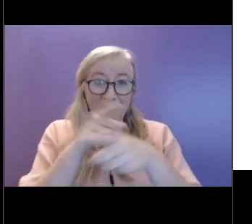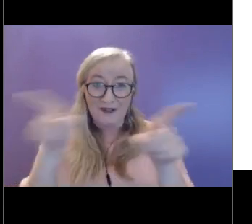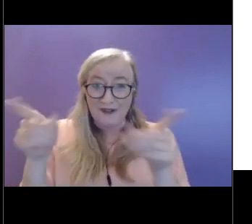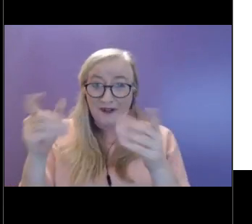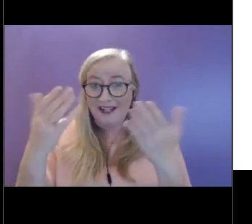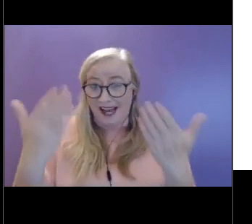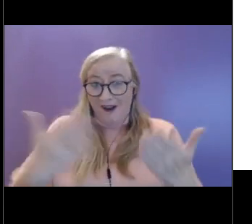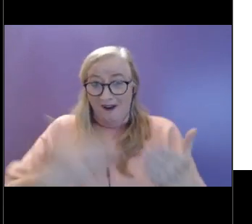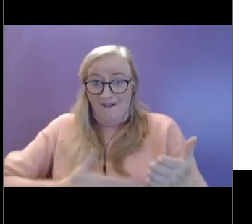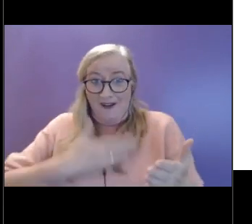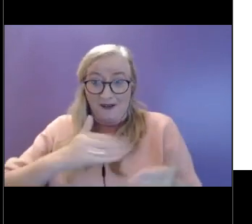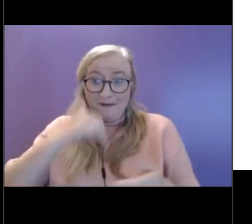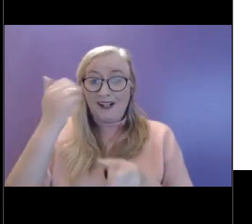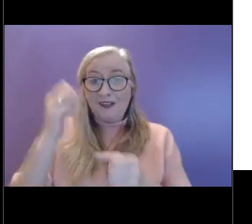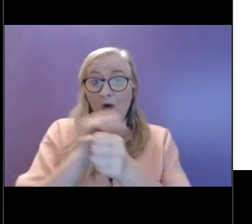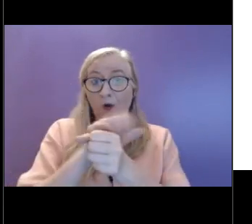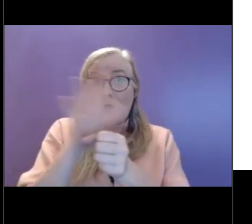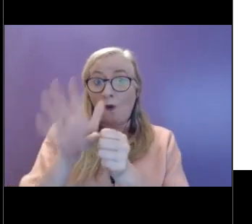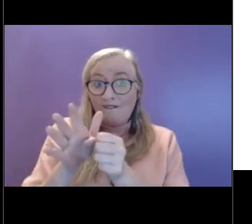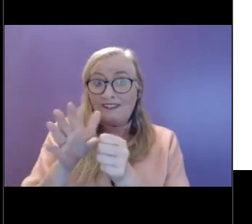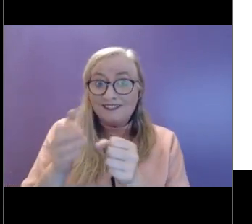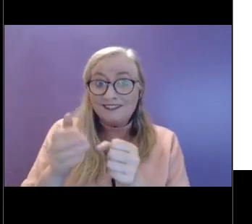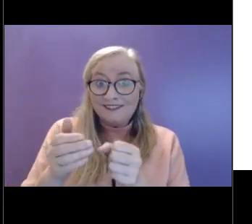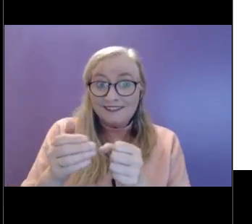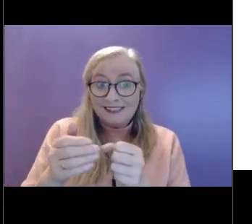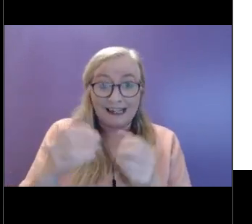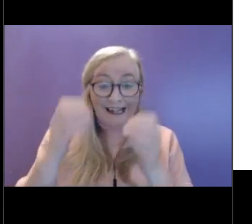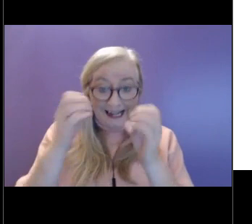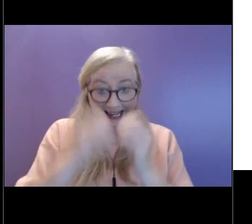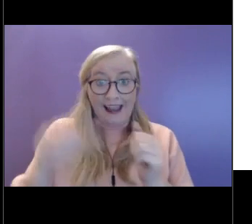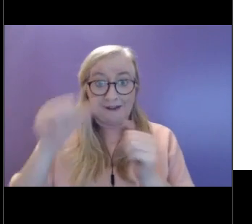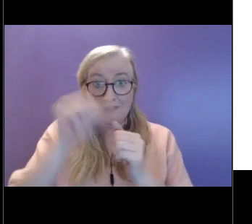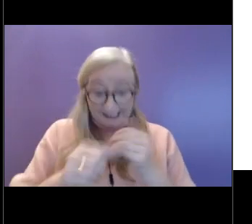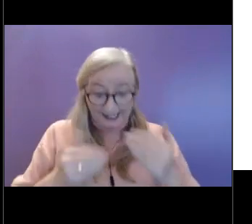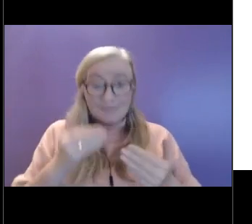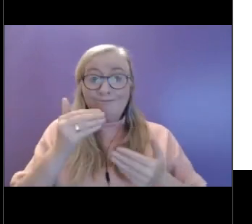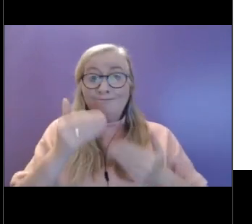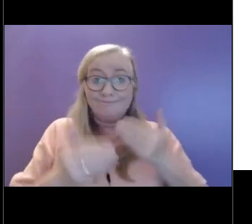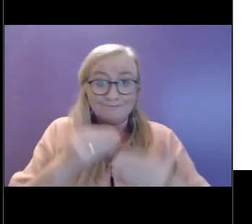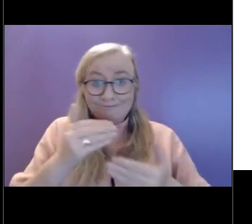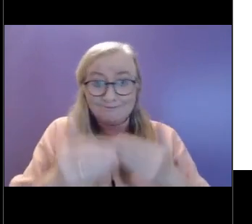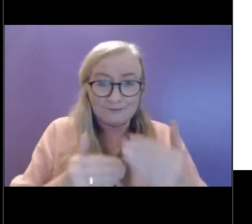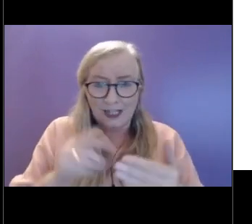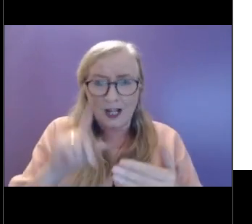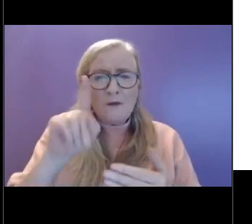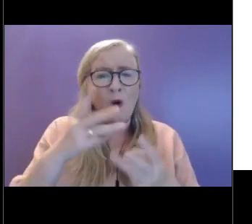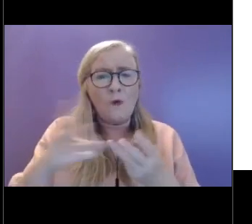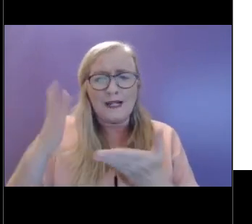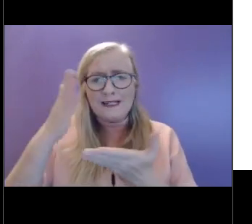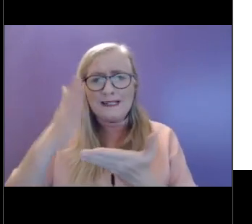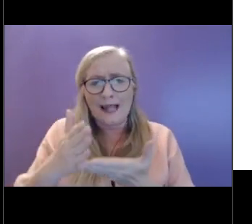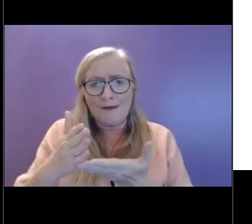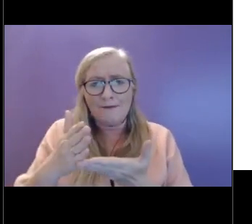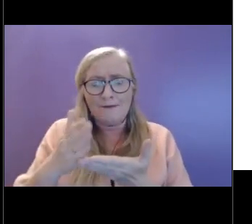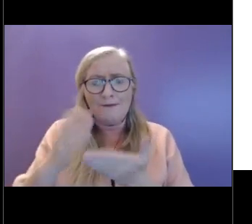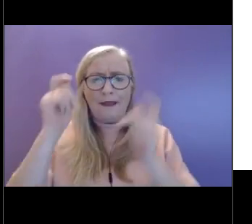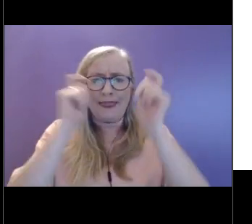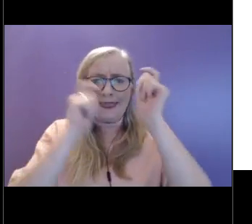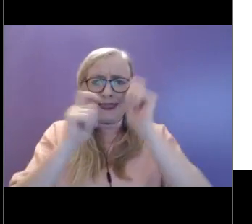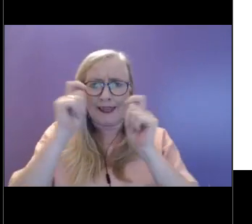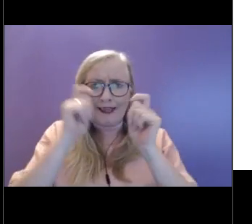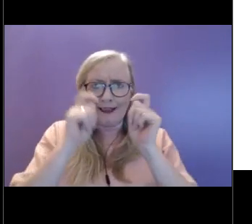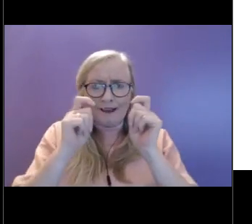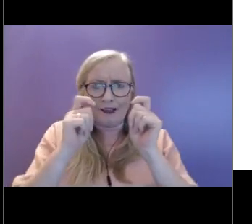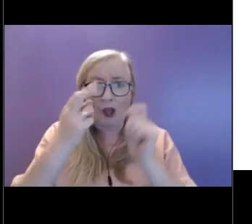crisis, know, we gather by our day to day lives, but then when we stop and think about it, we realize actually just how much